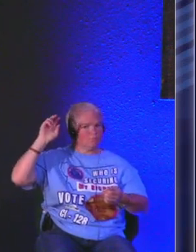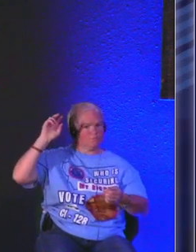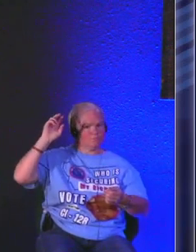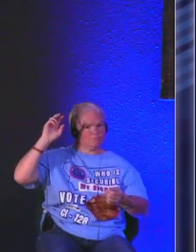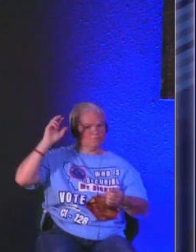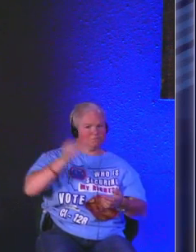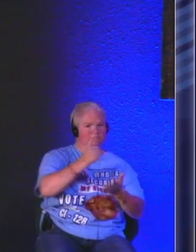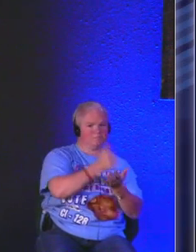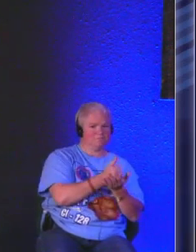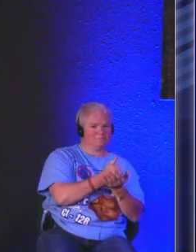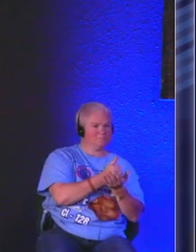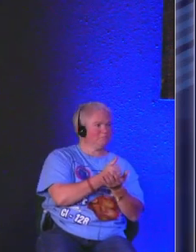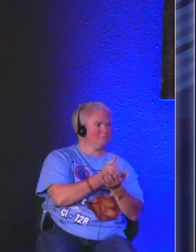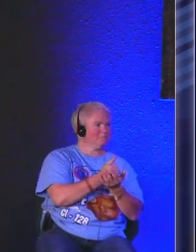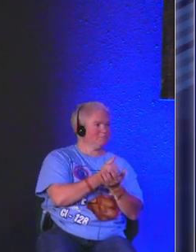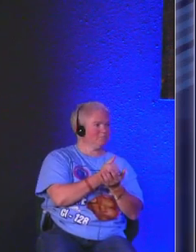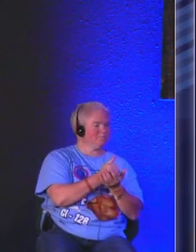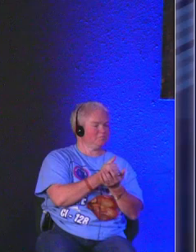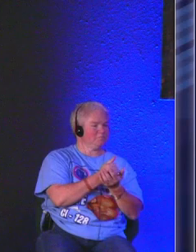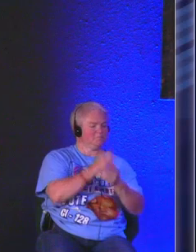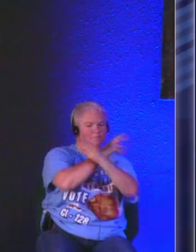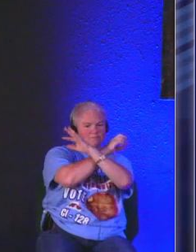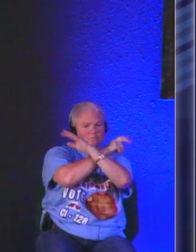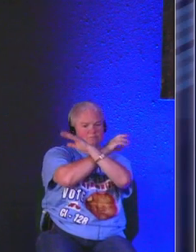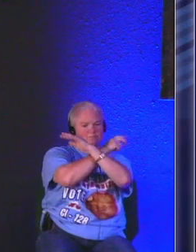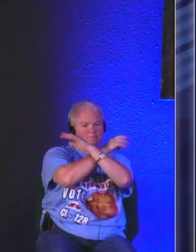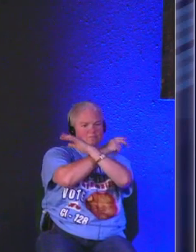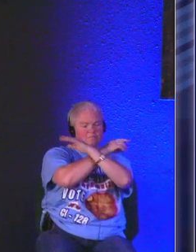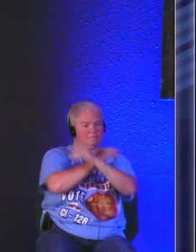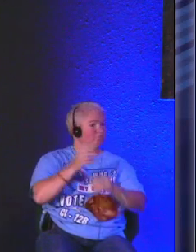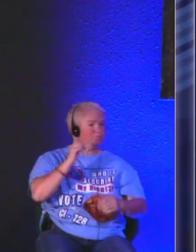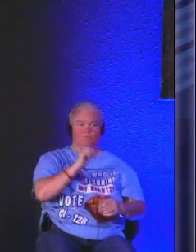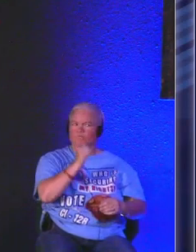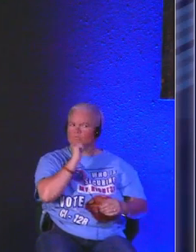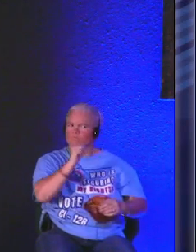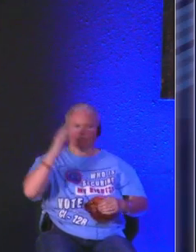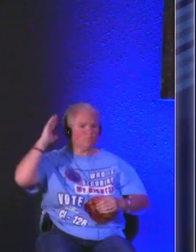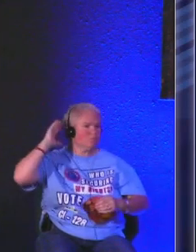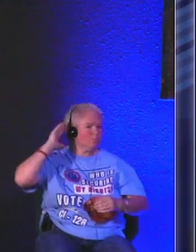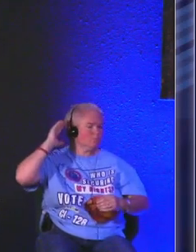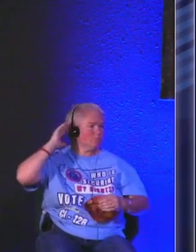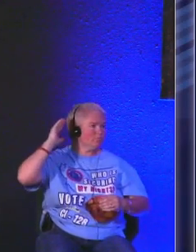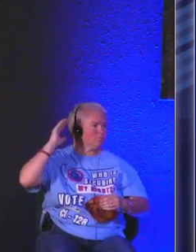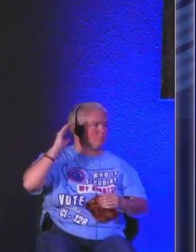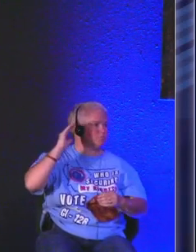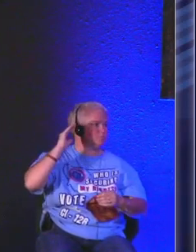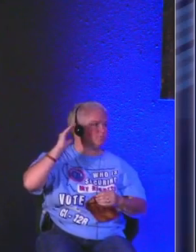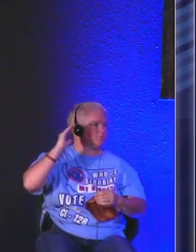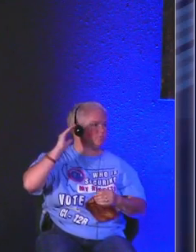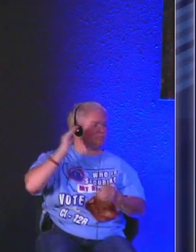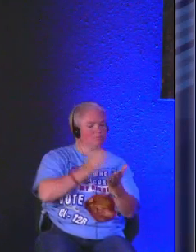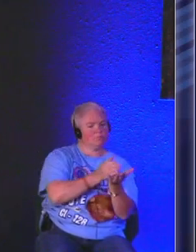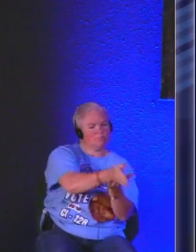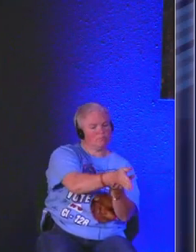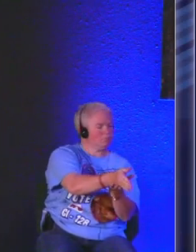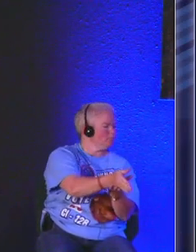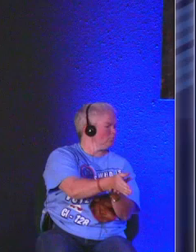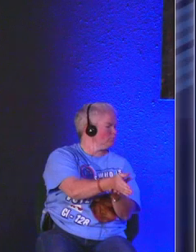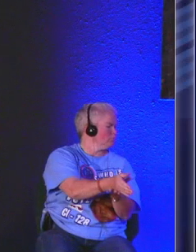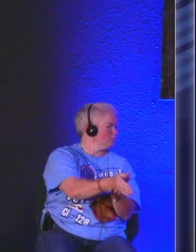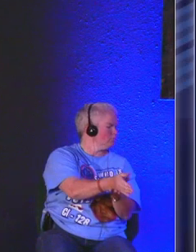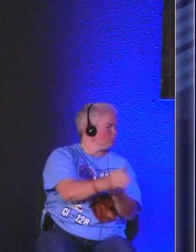to the commercials we won't have to we won't have to hear about those things but honestly